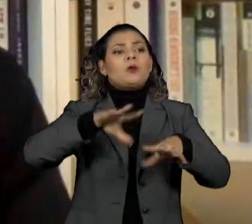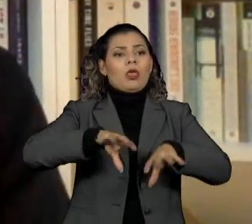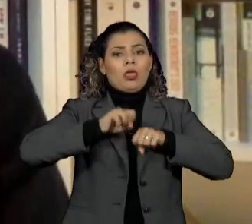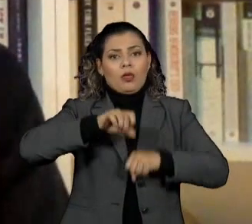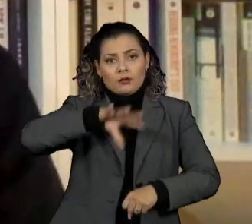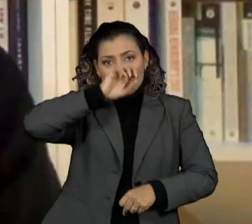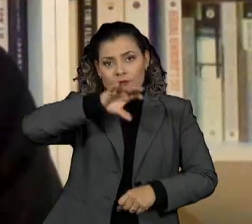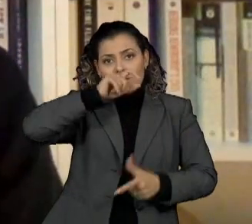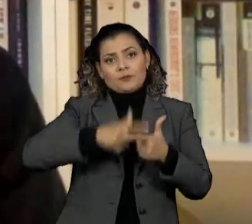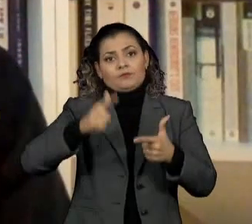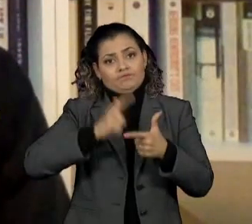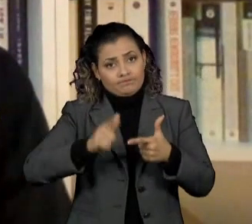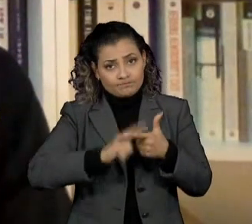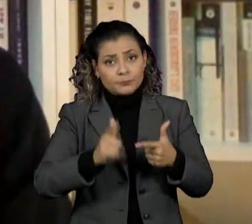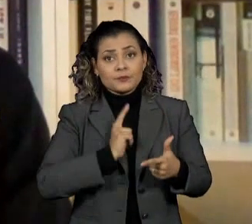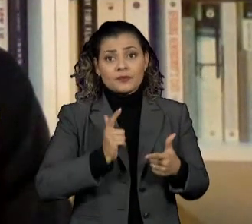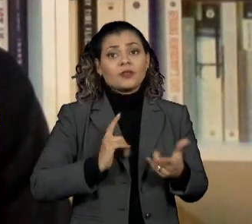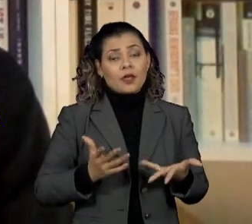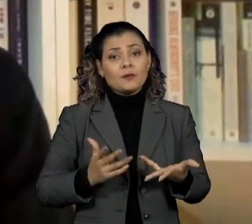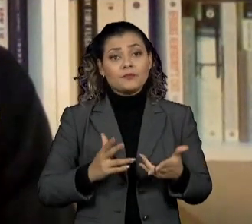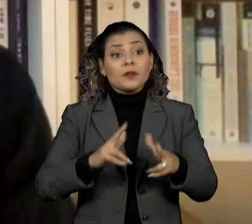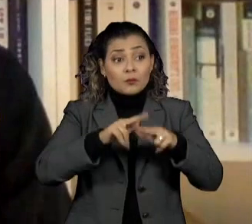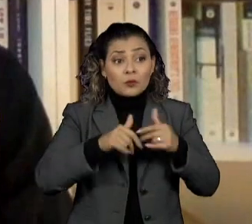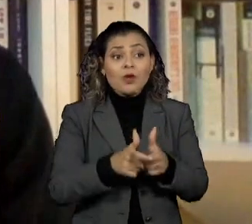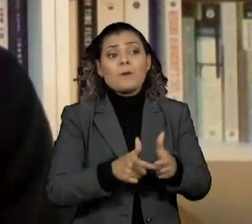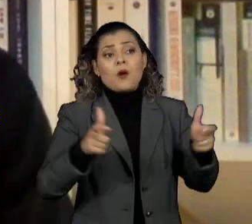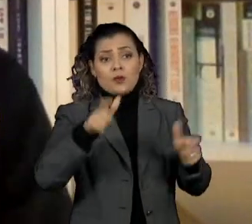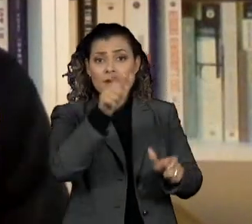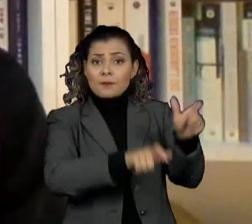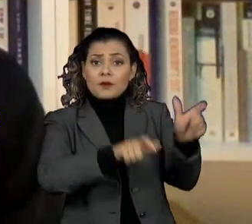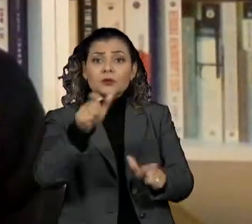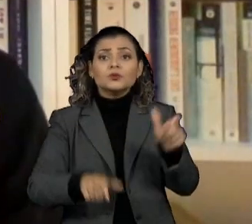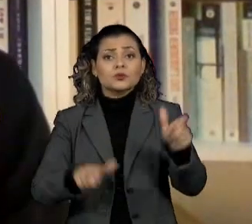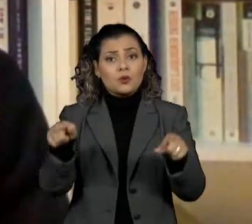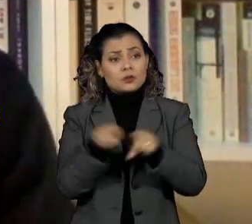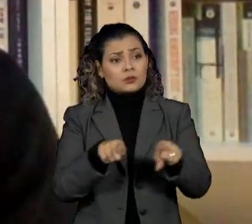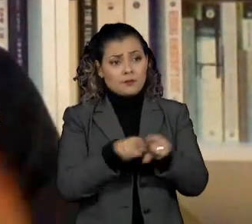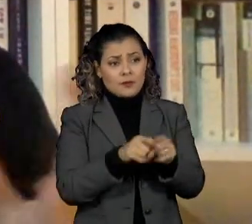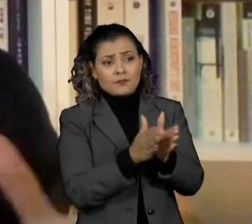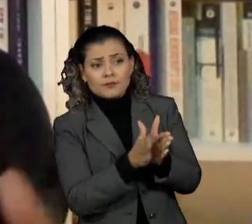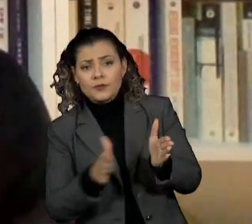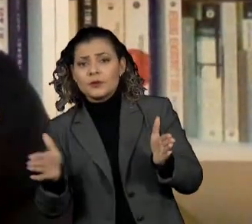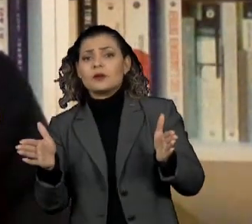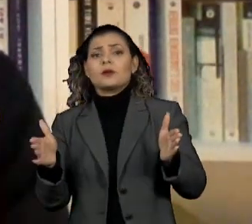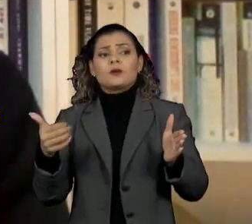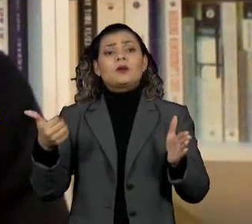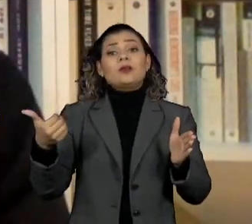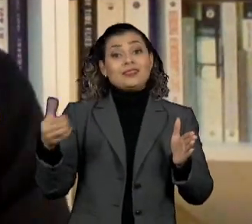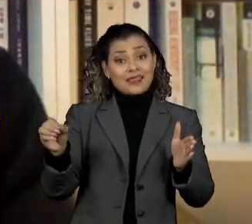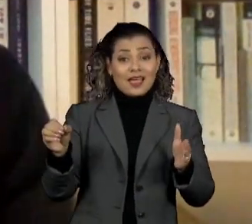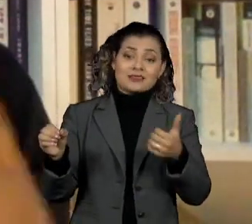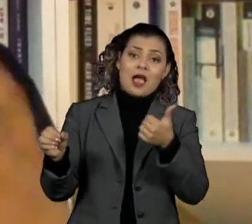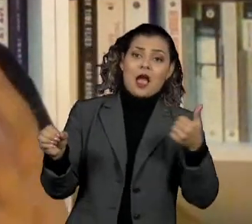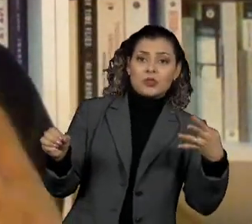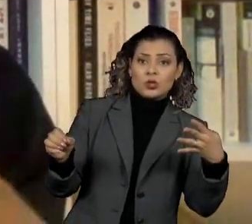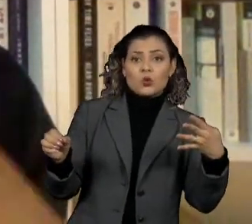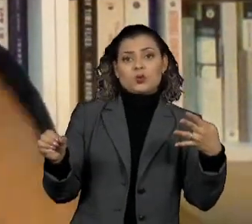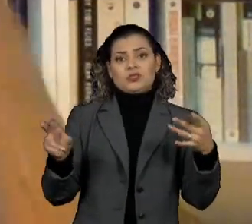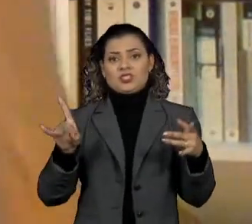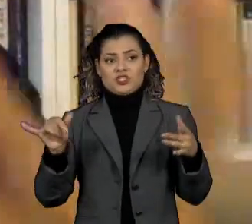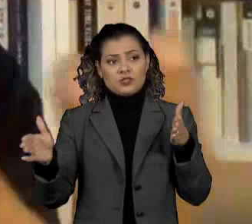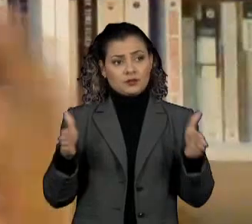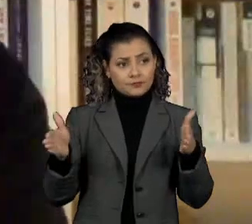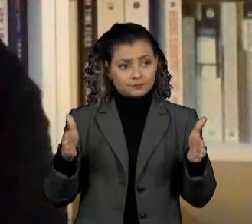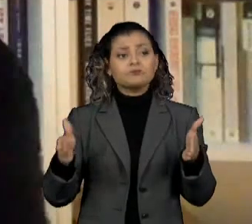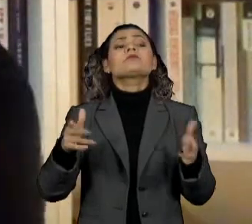epithelium. In most cases, this resolves over the course of 10 to 14 days, although during that